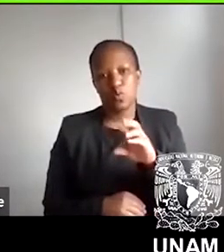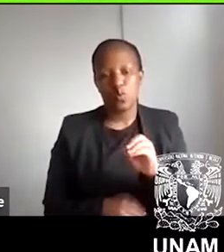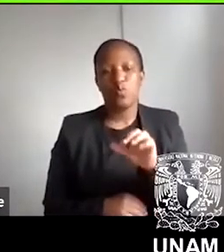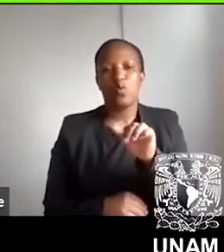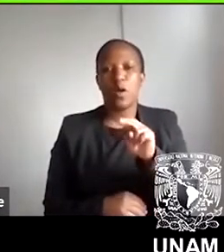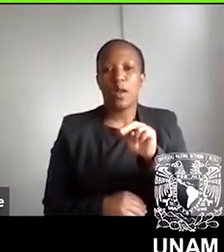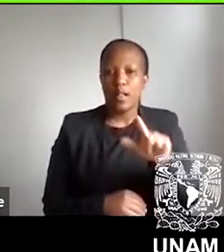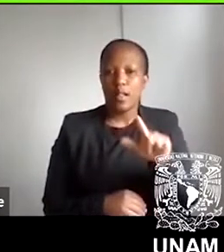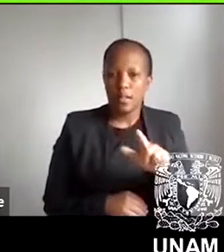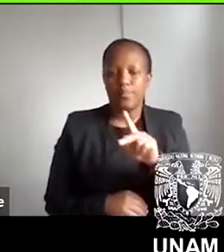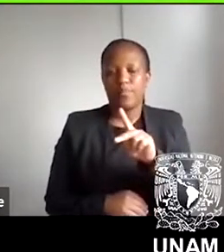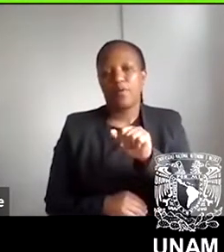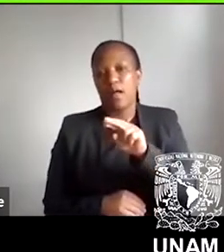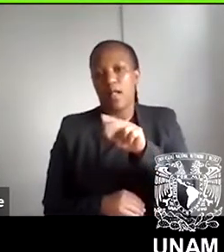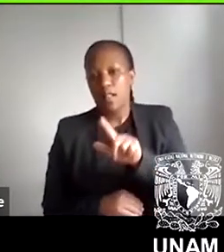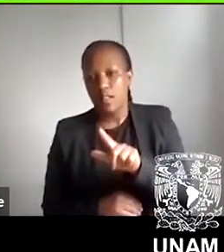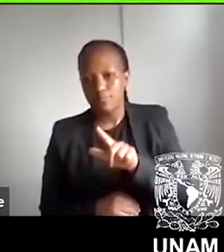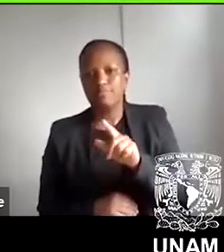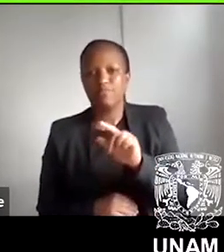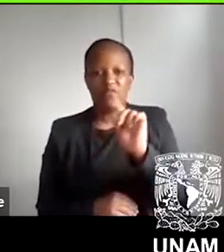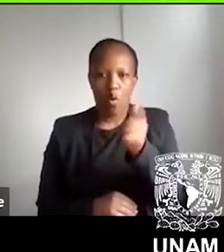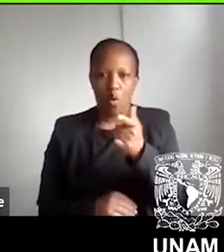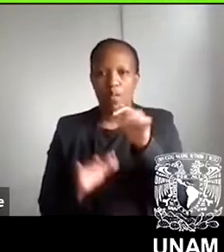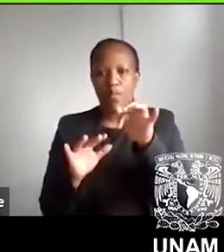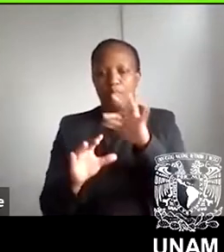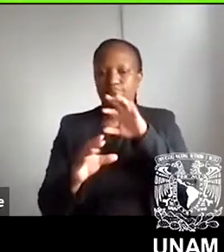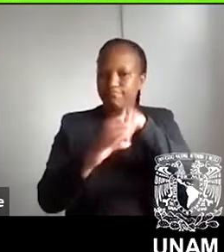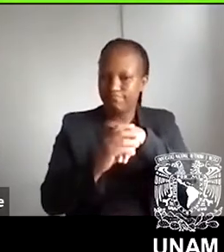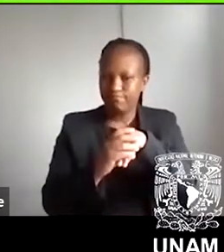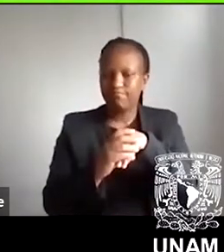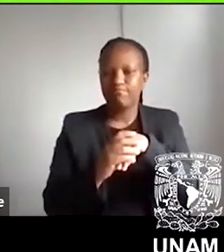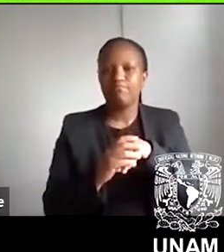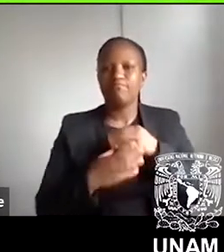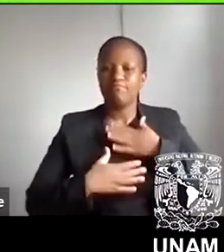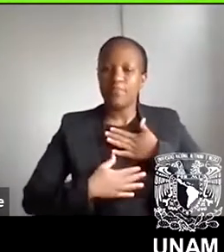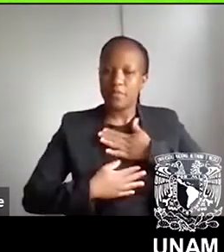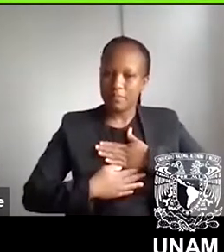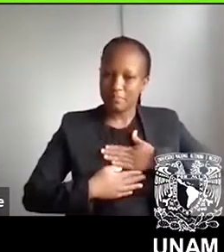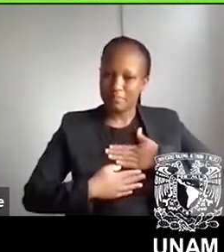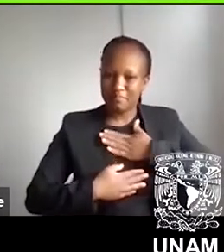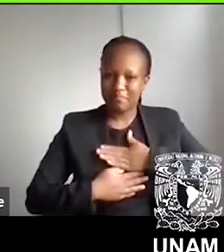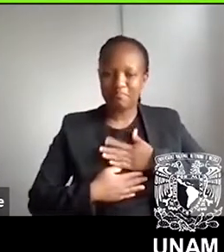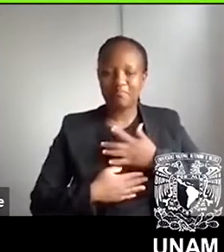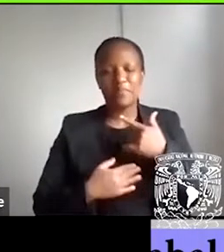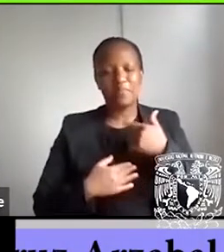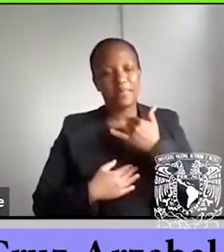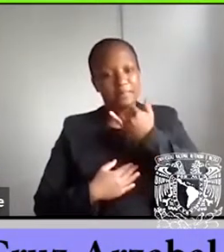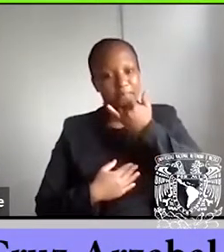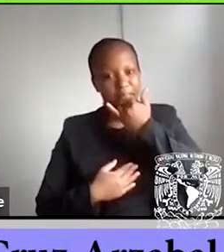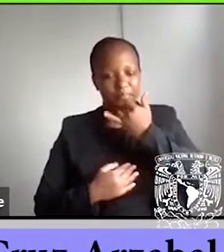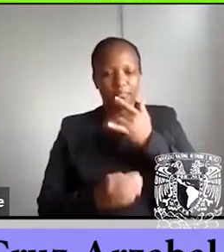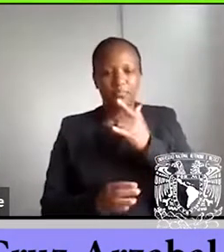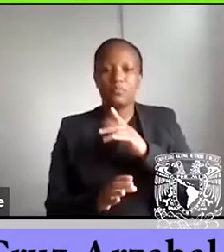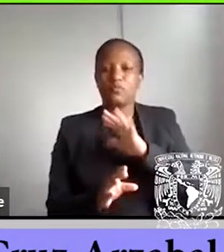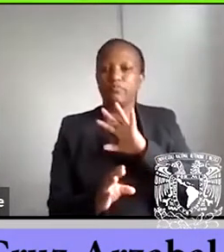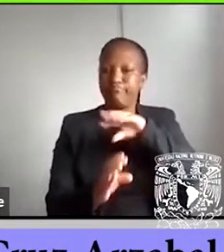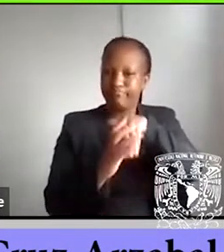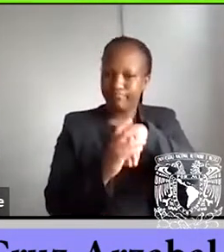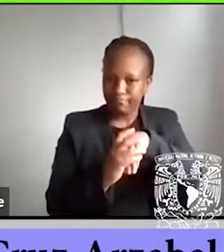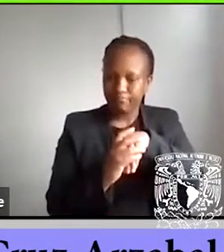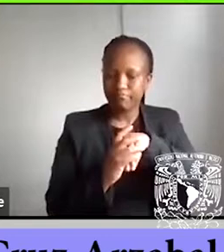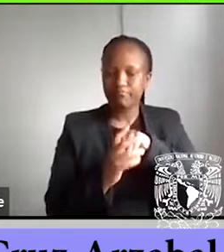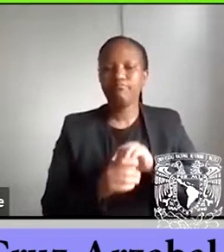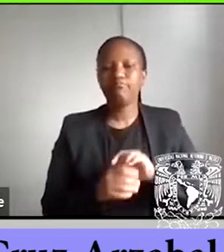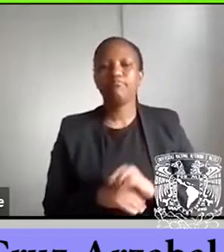these encounters. I'm very grateful to participate. And I'm going to